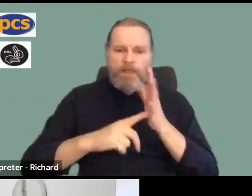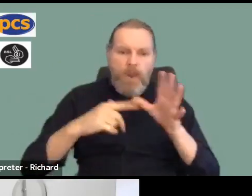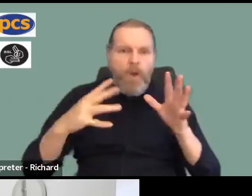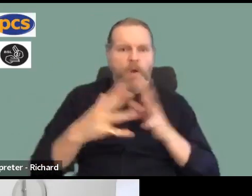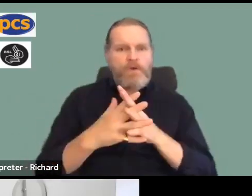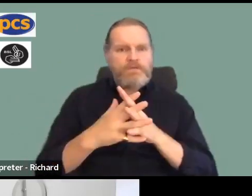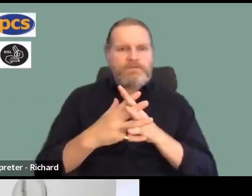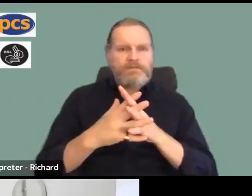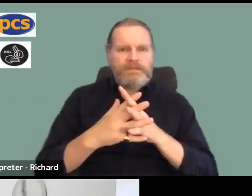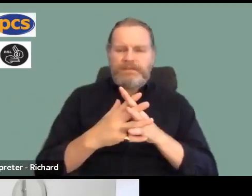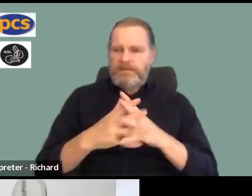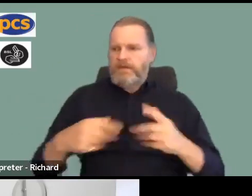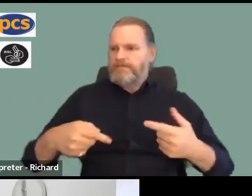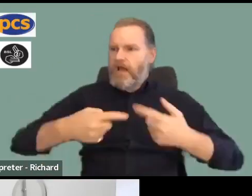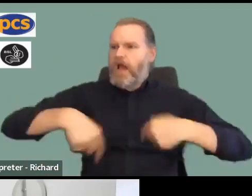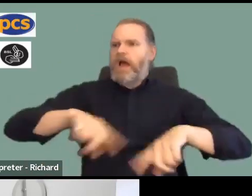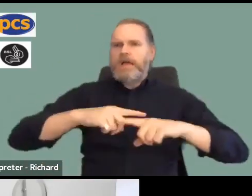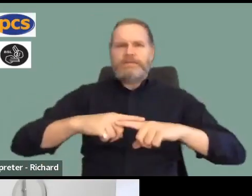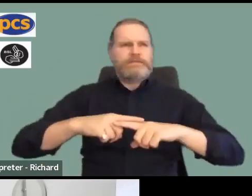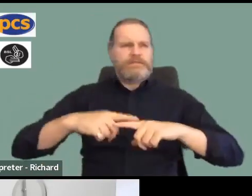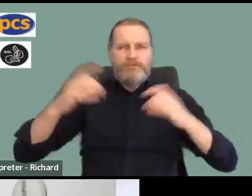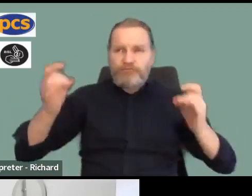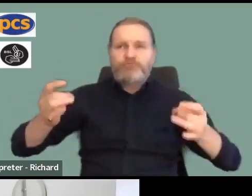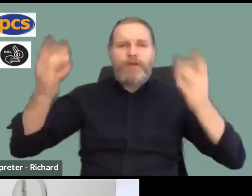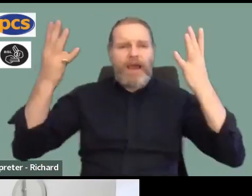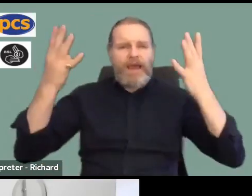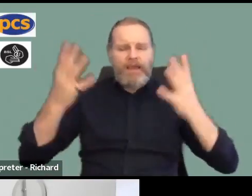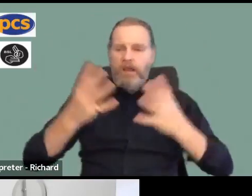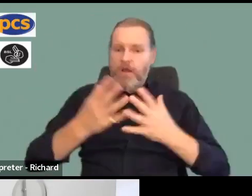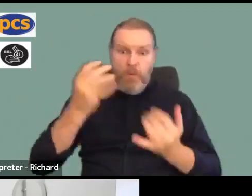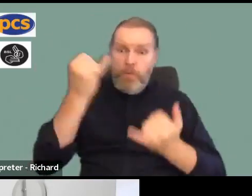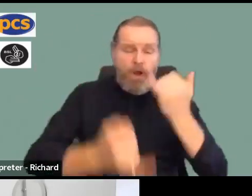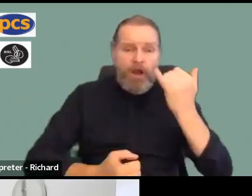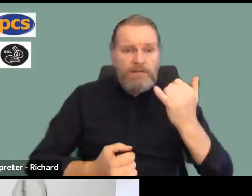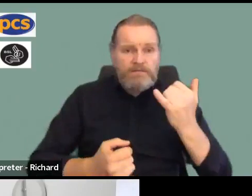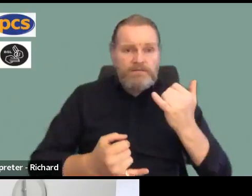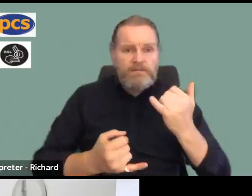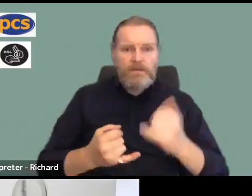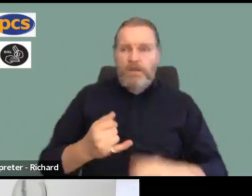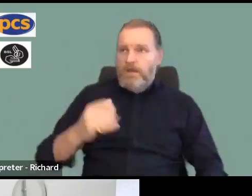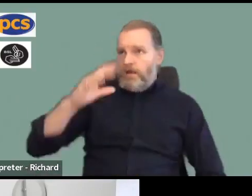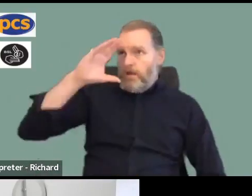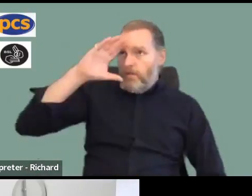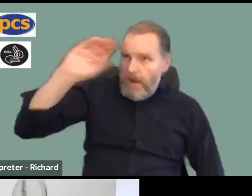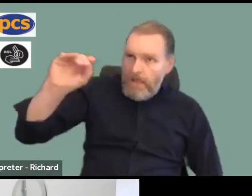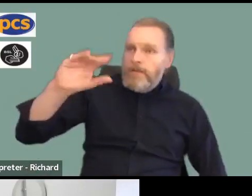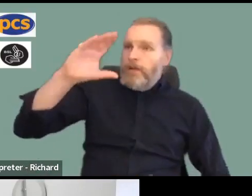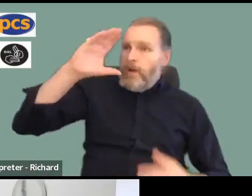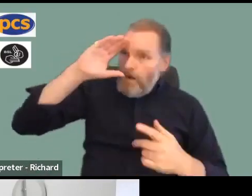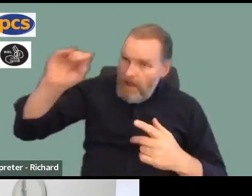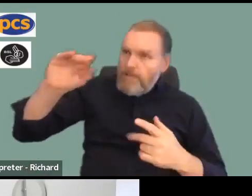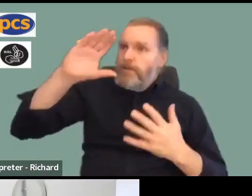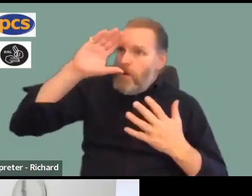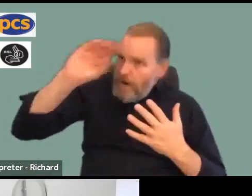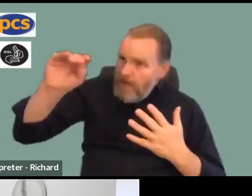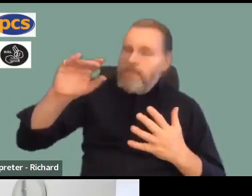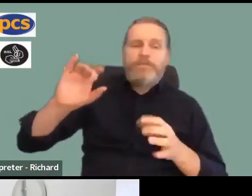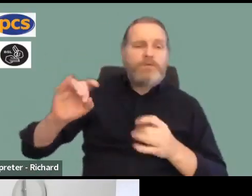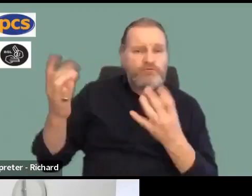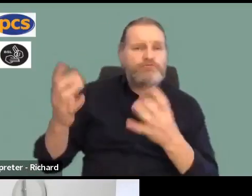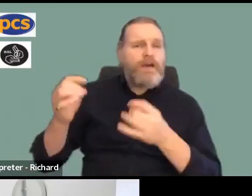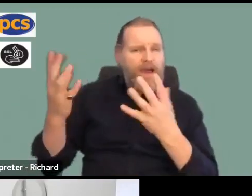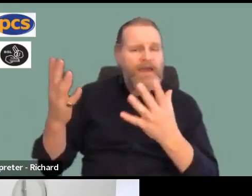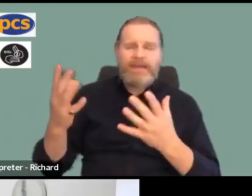like ours to lawfully take industrial action. Forcing us to give more notice if industrial action is going to be taken and potentially